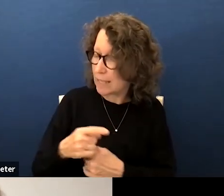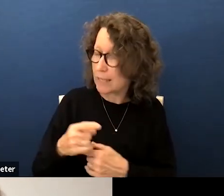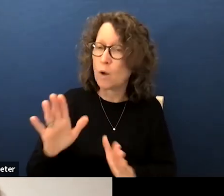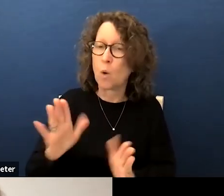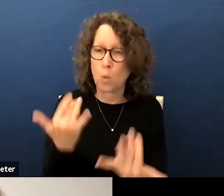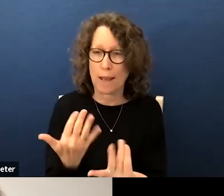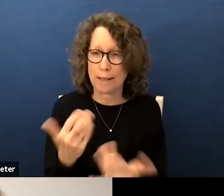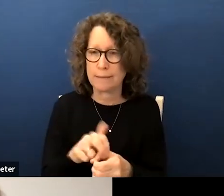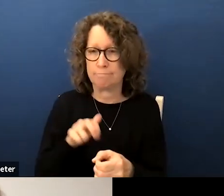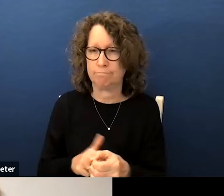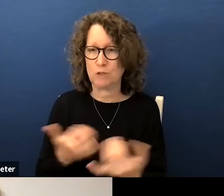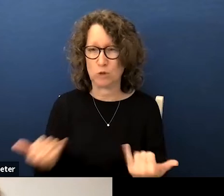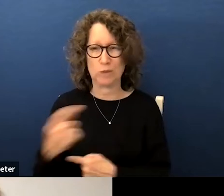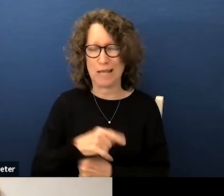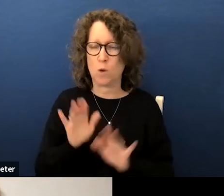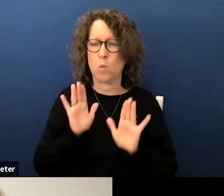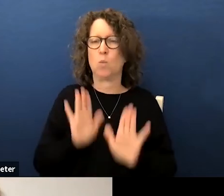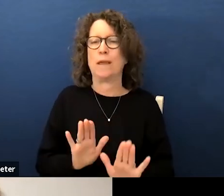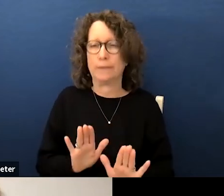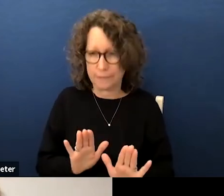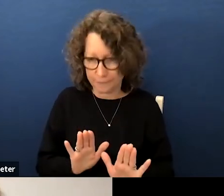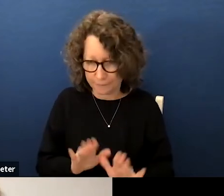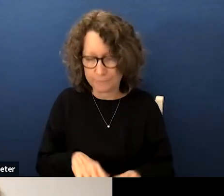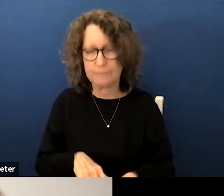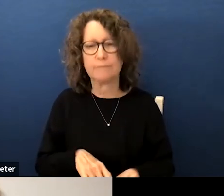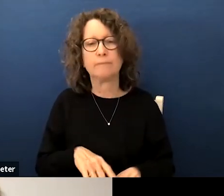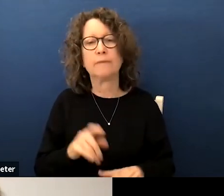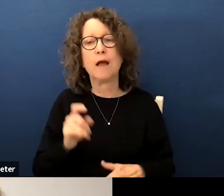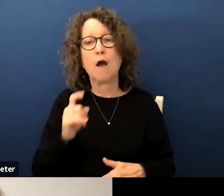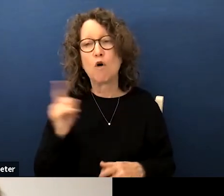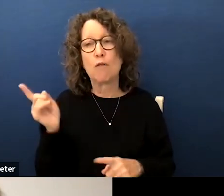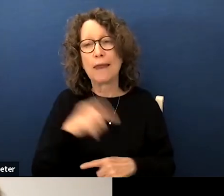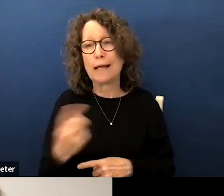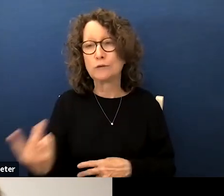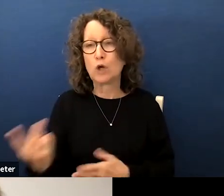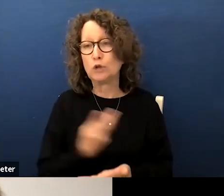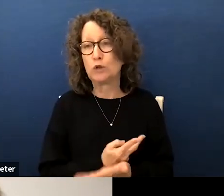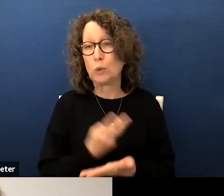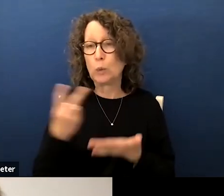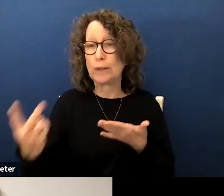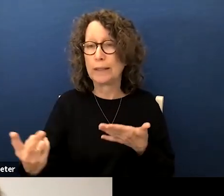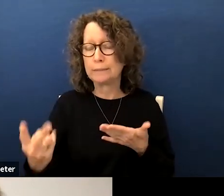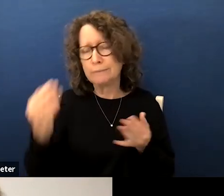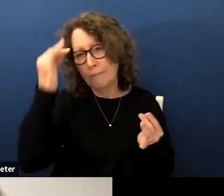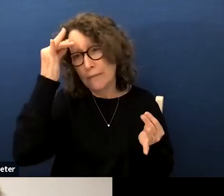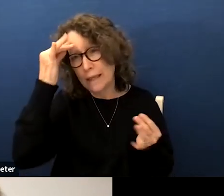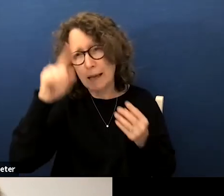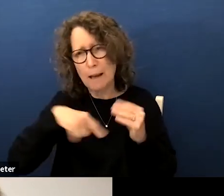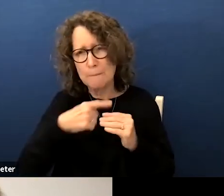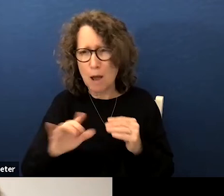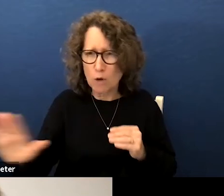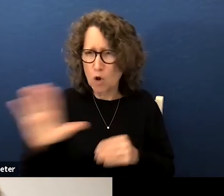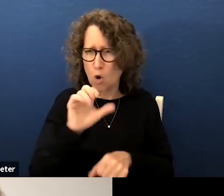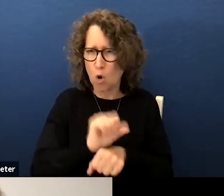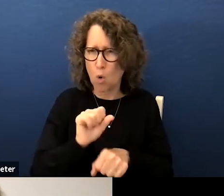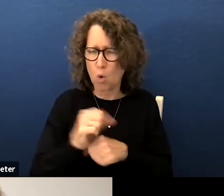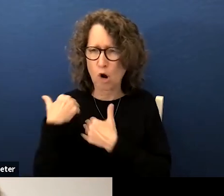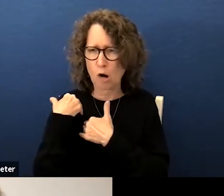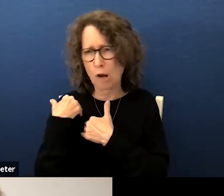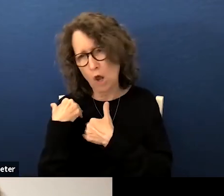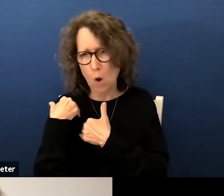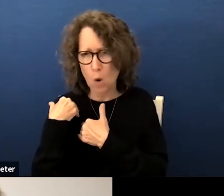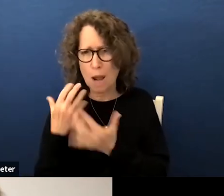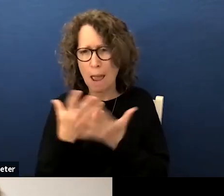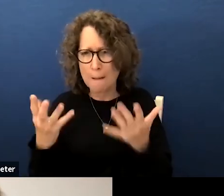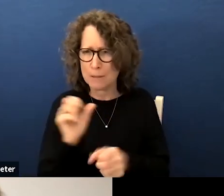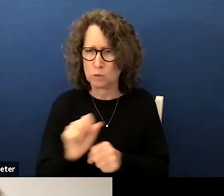a step back today and for the next two weeks think about your workload think